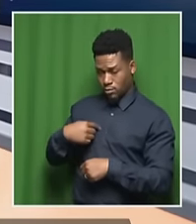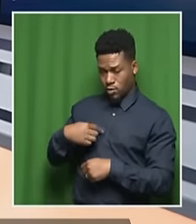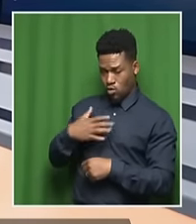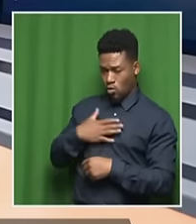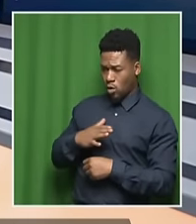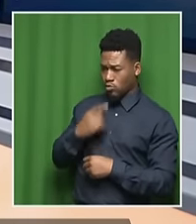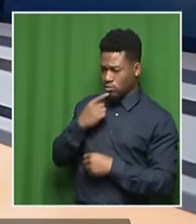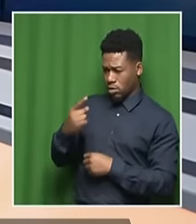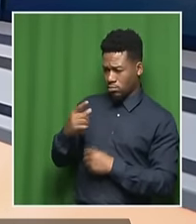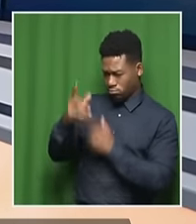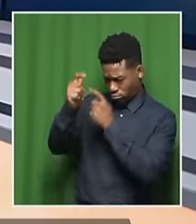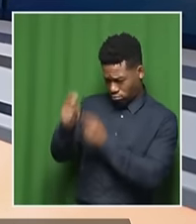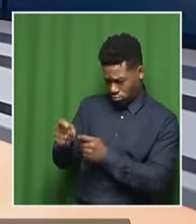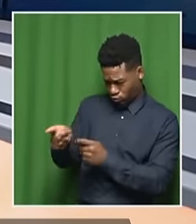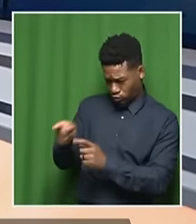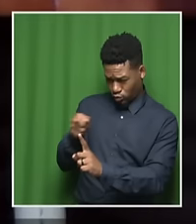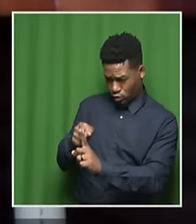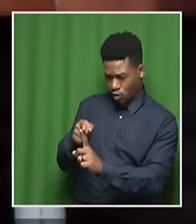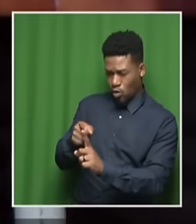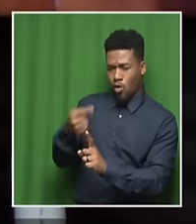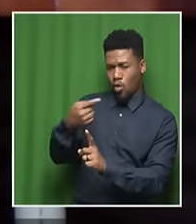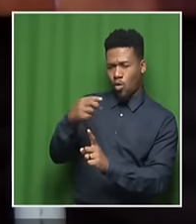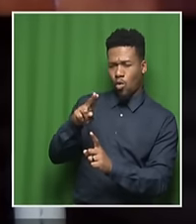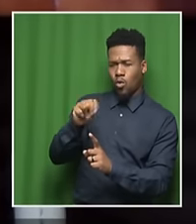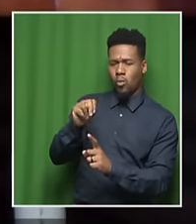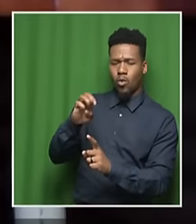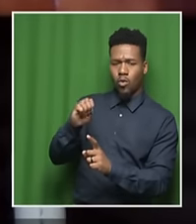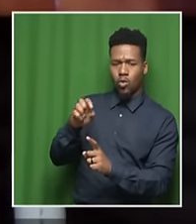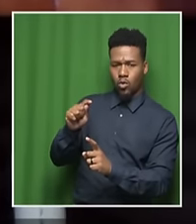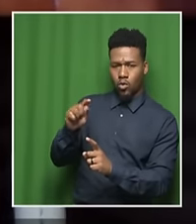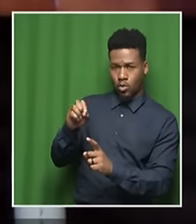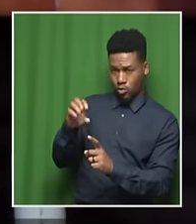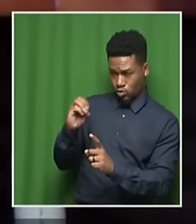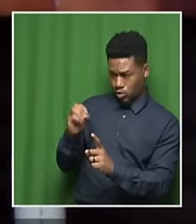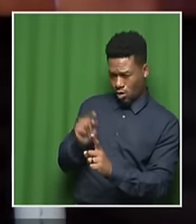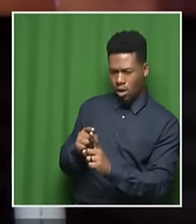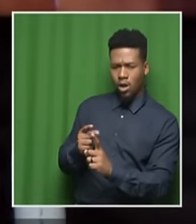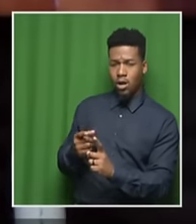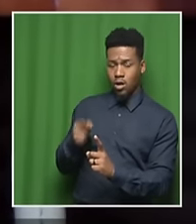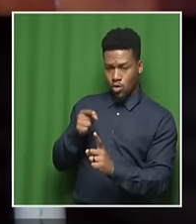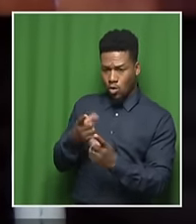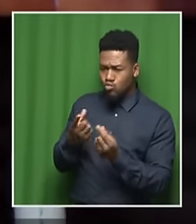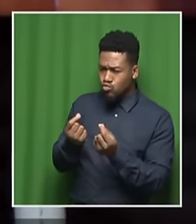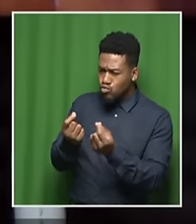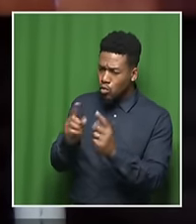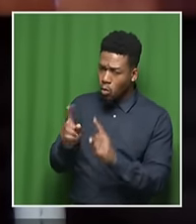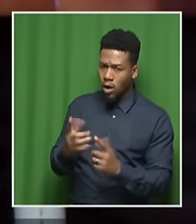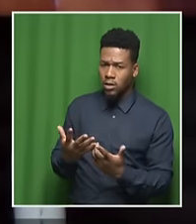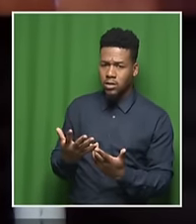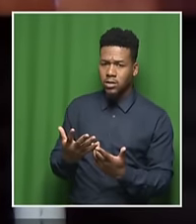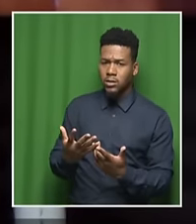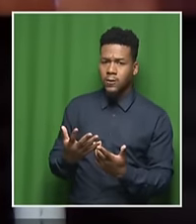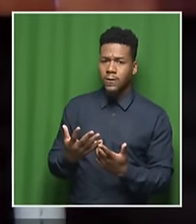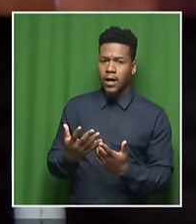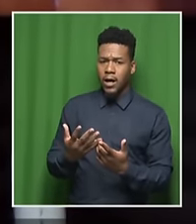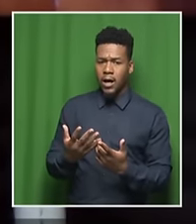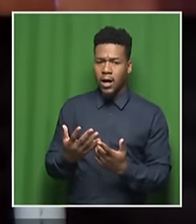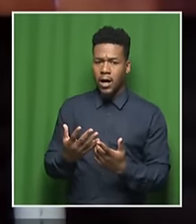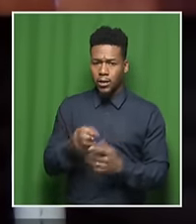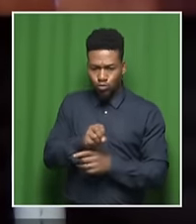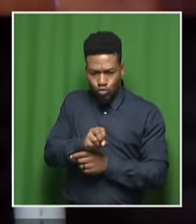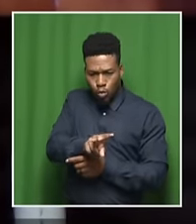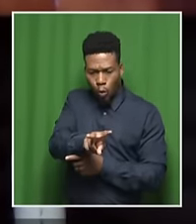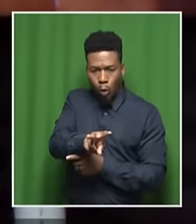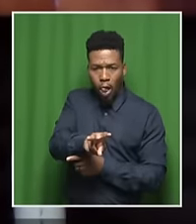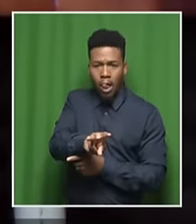leadership, because what he's doing is really transitioning to what I call a dual stream reticulation economy. I